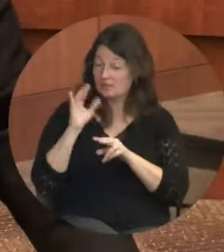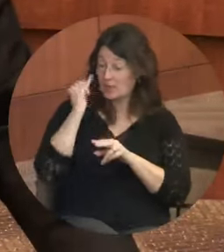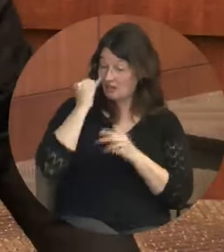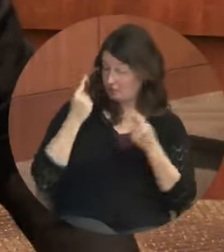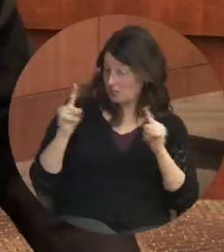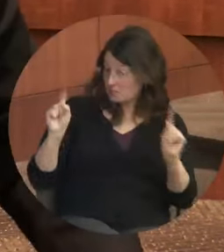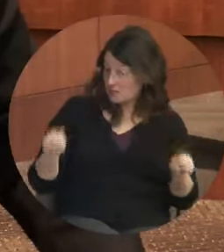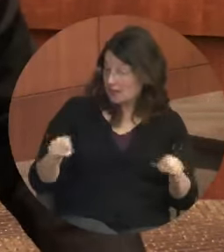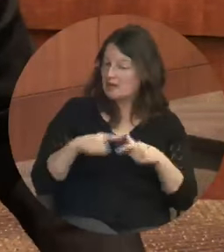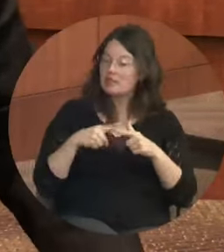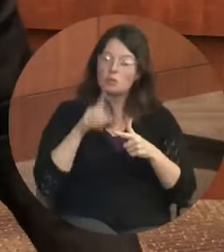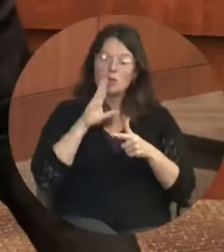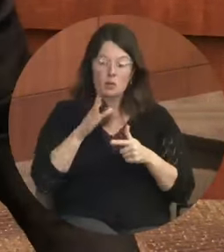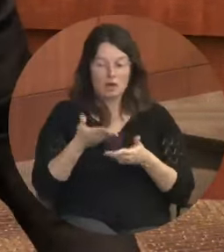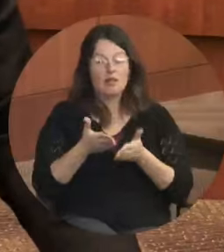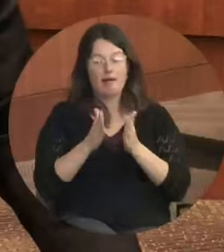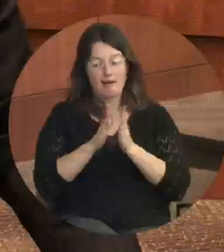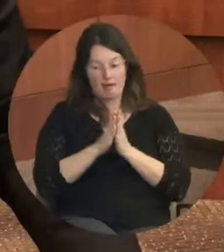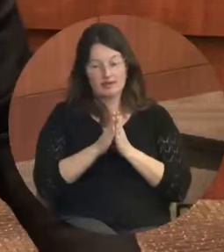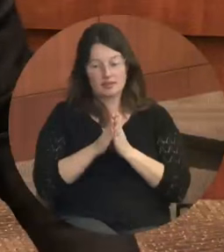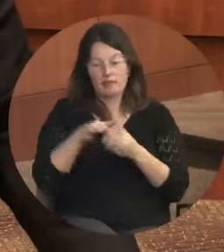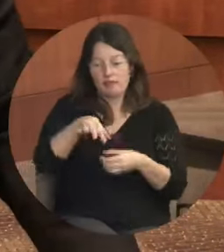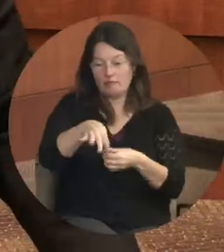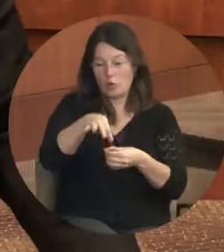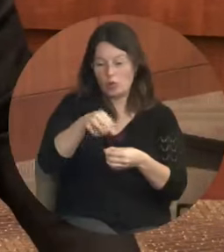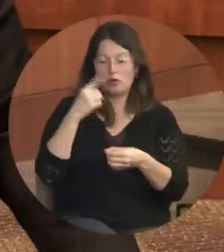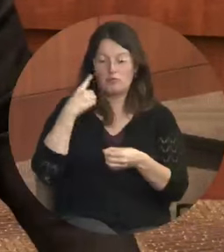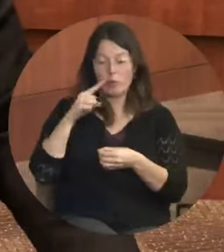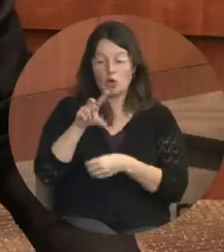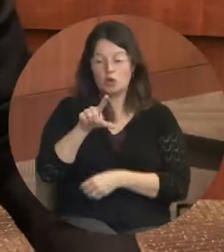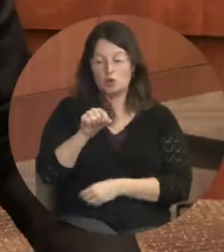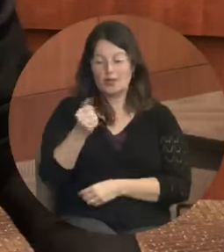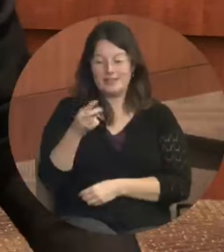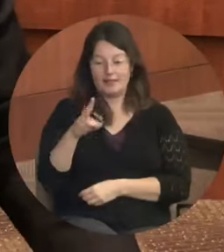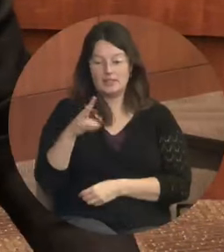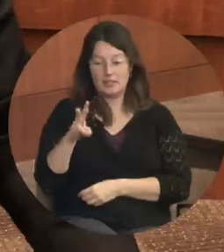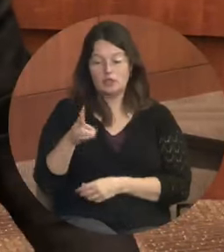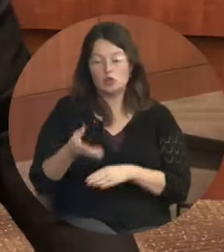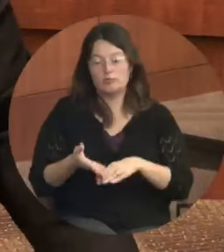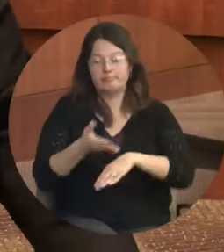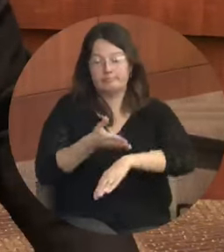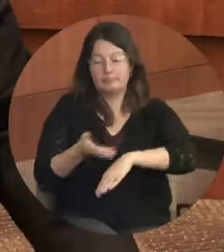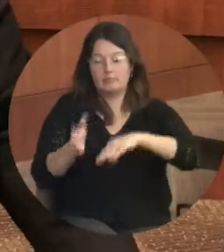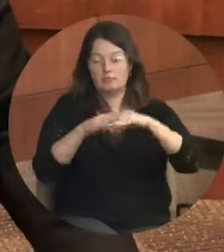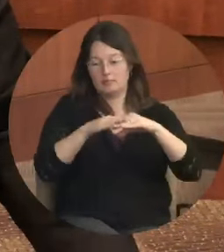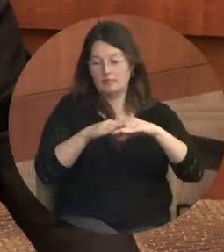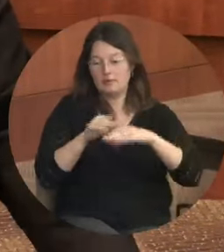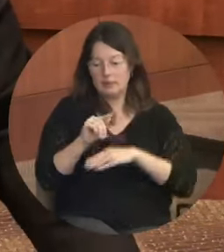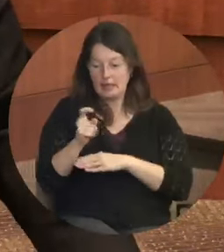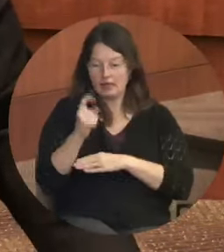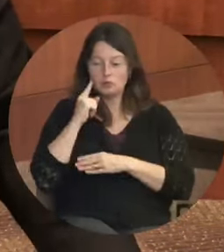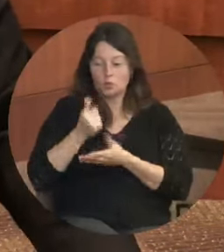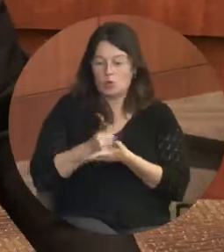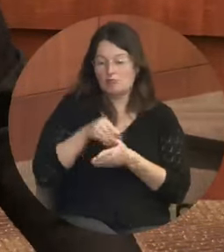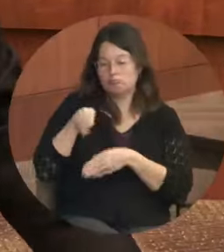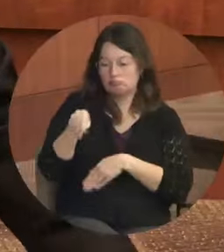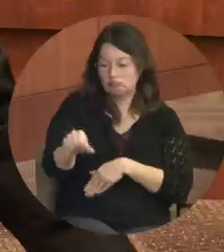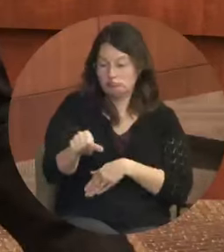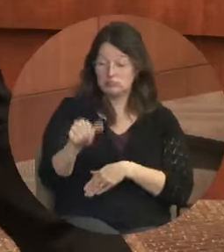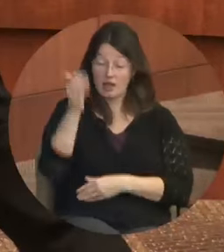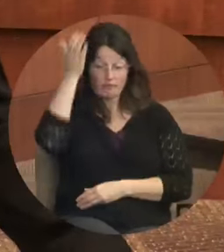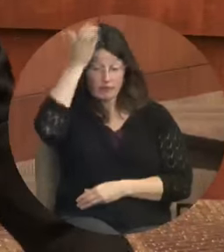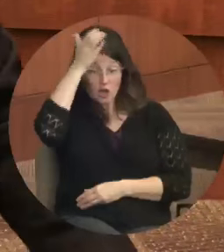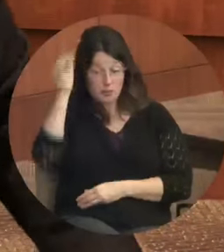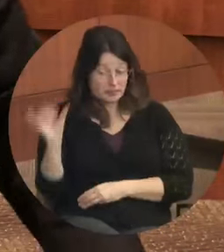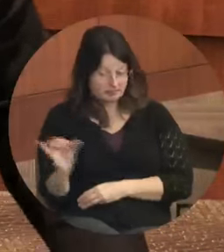to increase staffing in 2017. Our fire department is equally understaffed. And with the help of